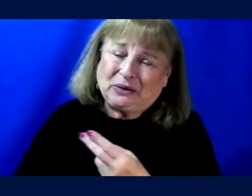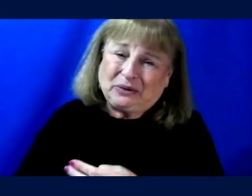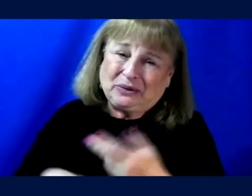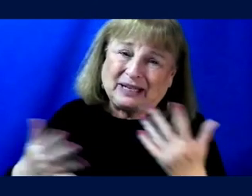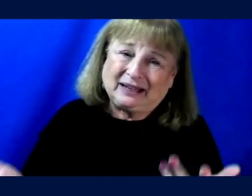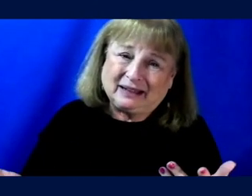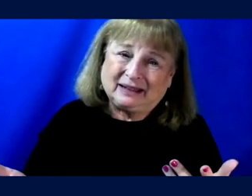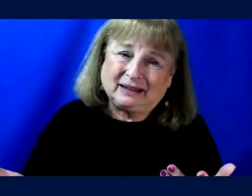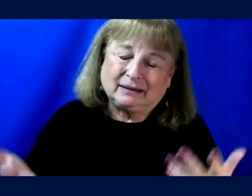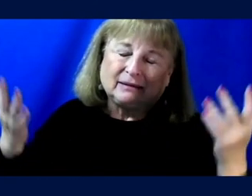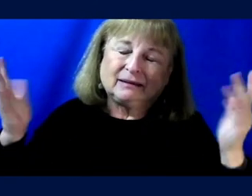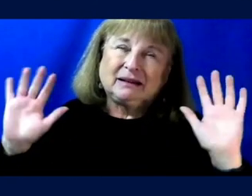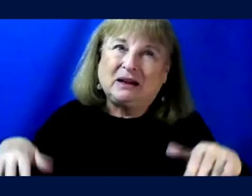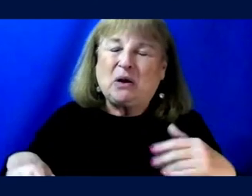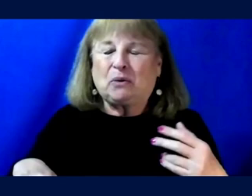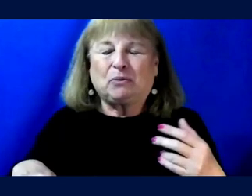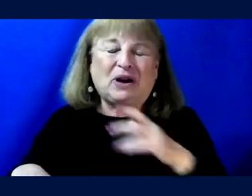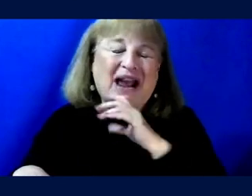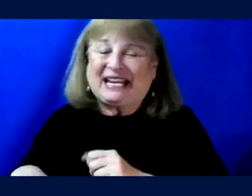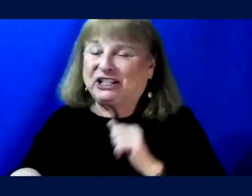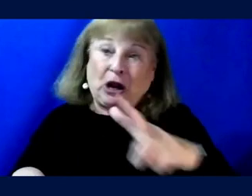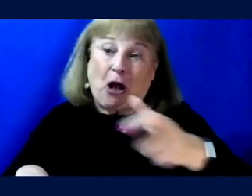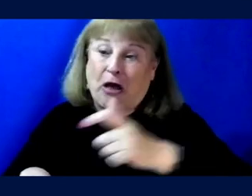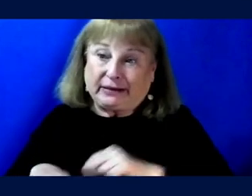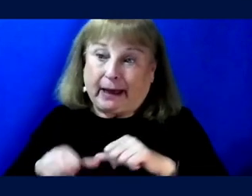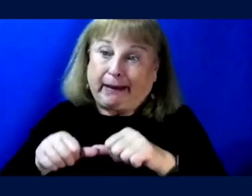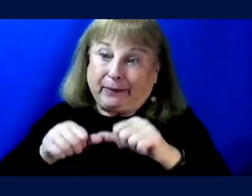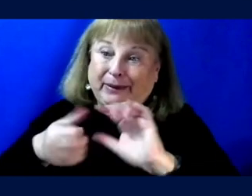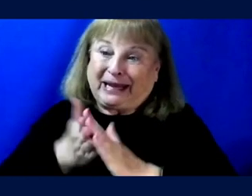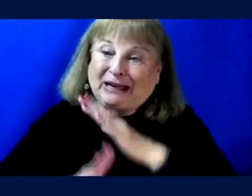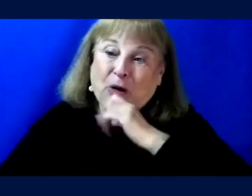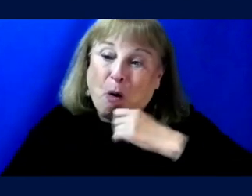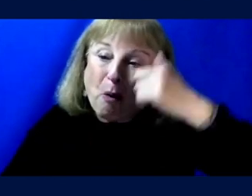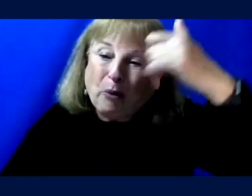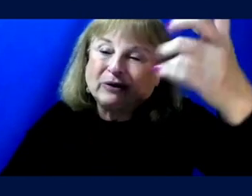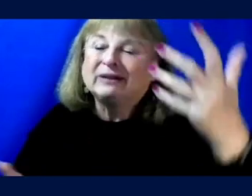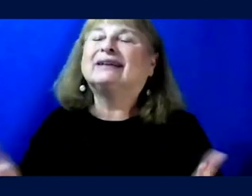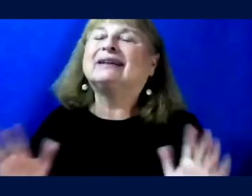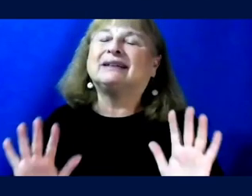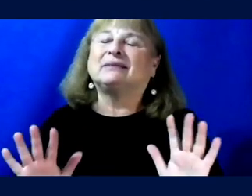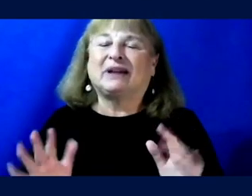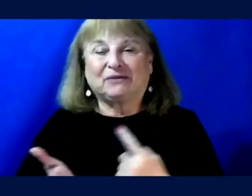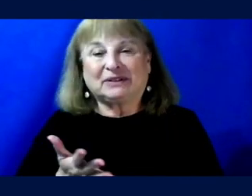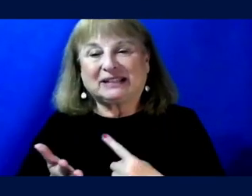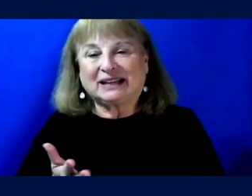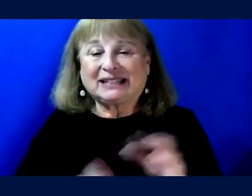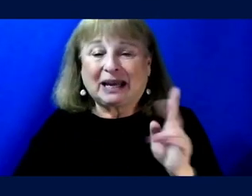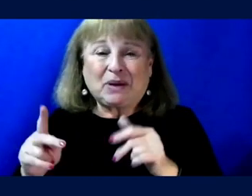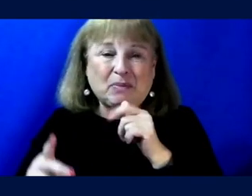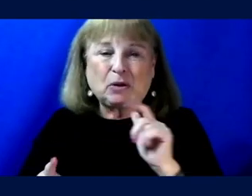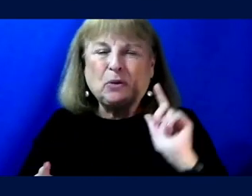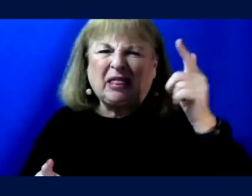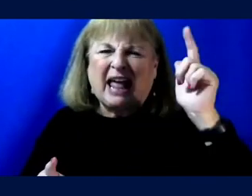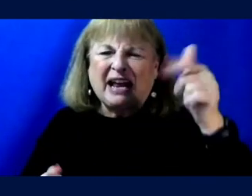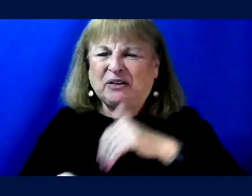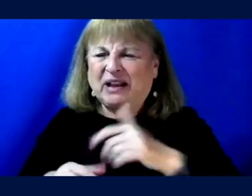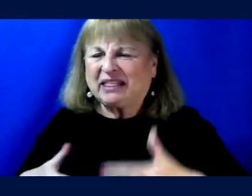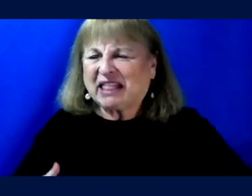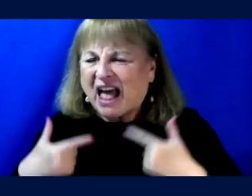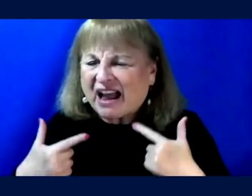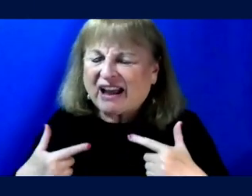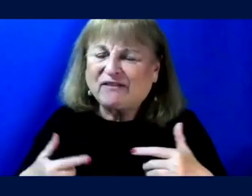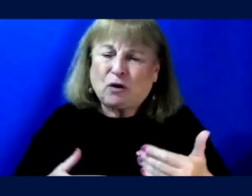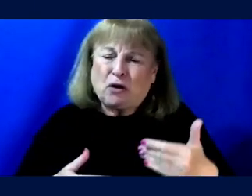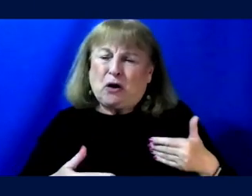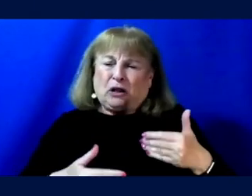uh, you know, we're aging all the time, but if, uh, if we're discussing, you know, um, folks who are later in life versus folks who are early in